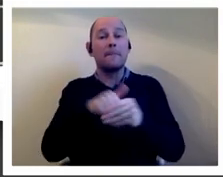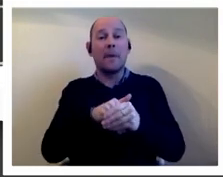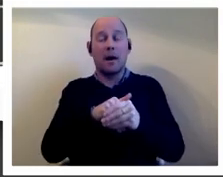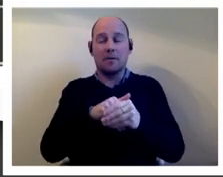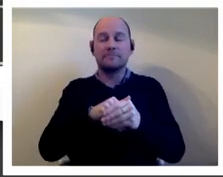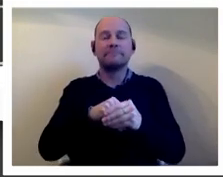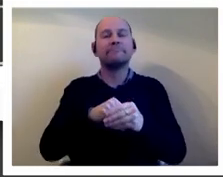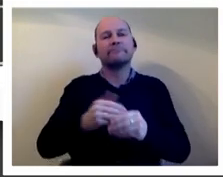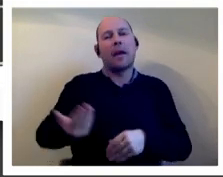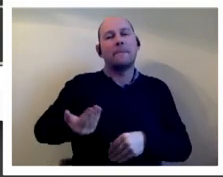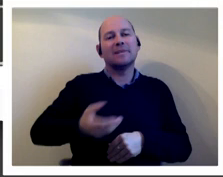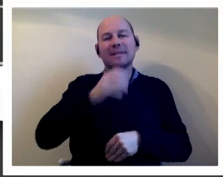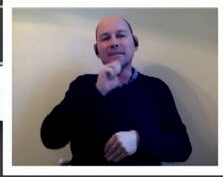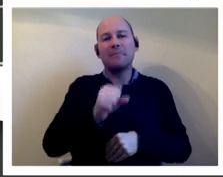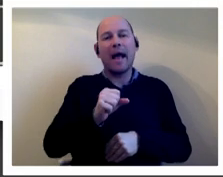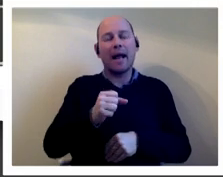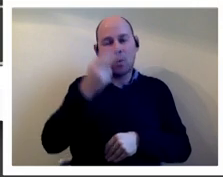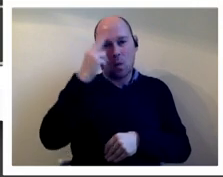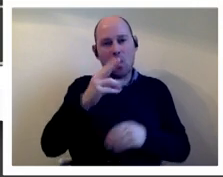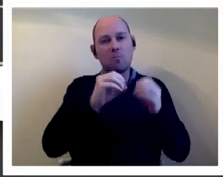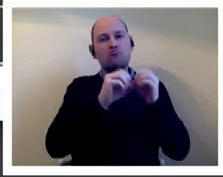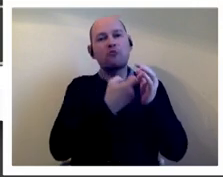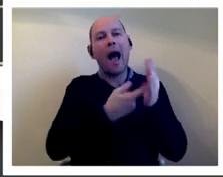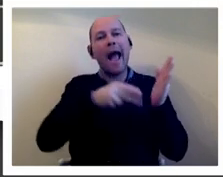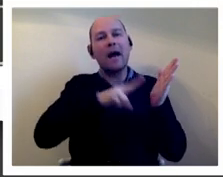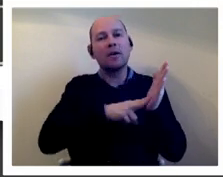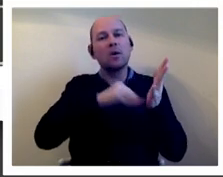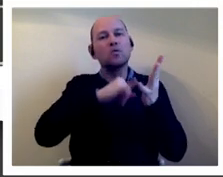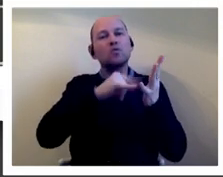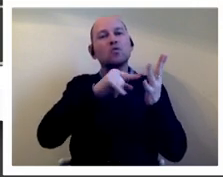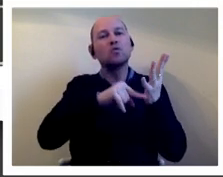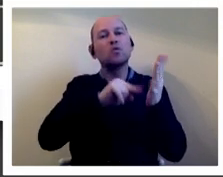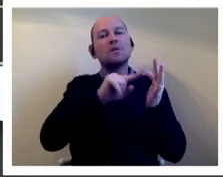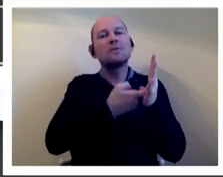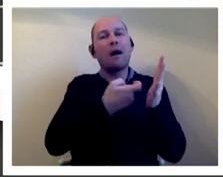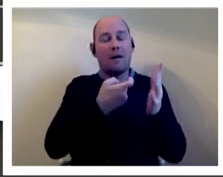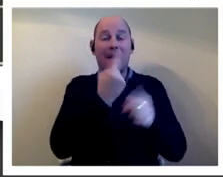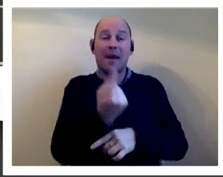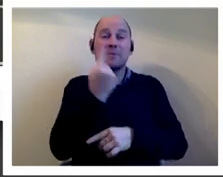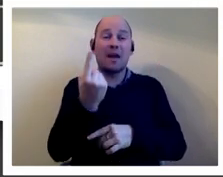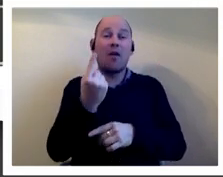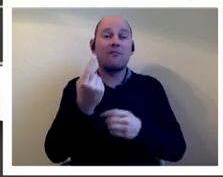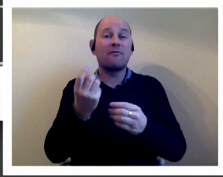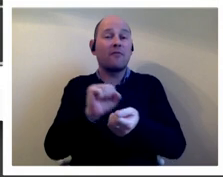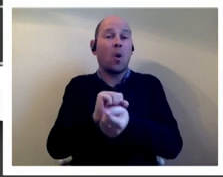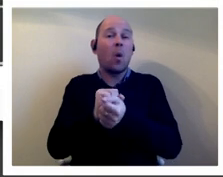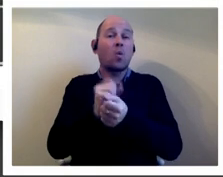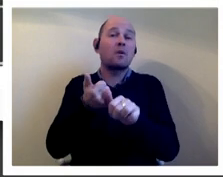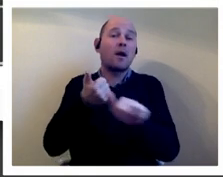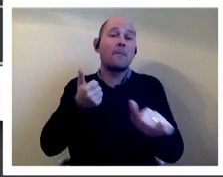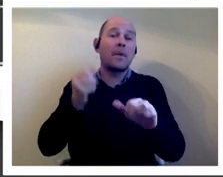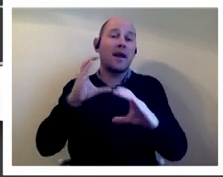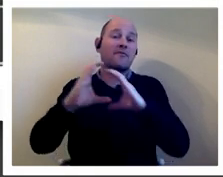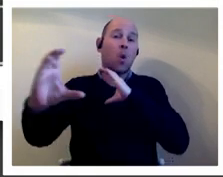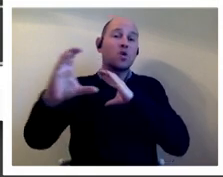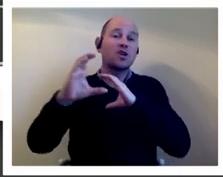brian suitor who owns the stagecoach bus company and suitor reportedly used about a million pounds of his